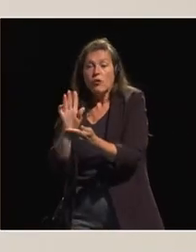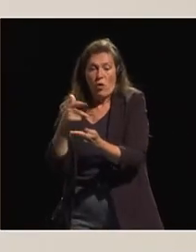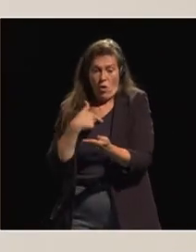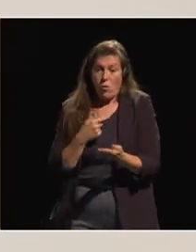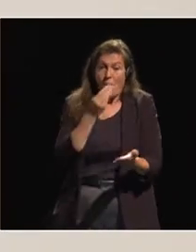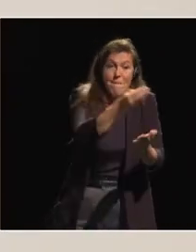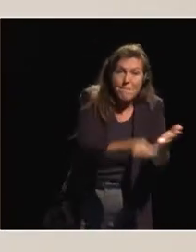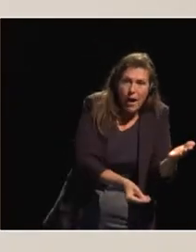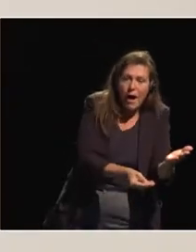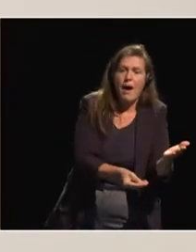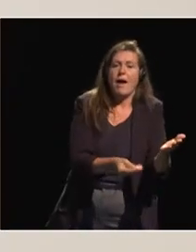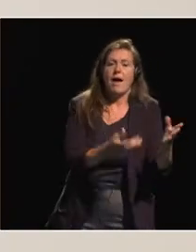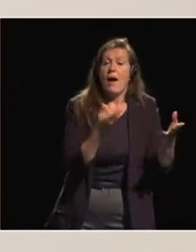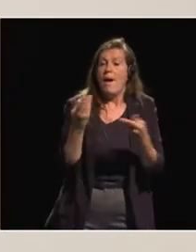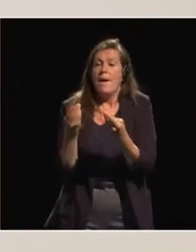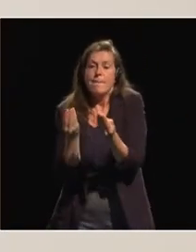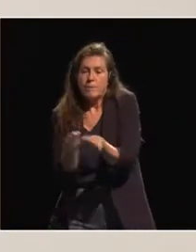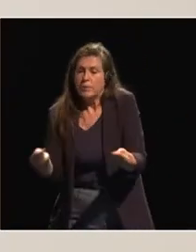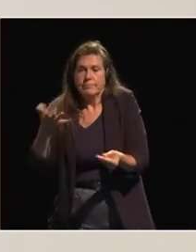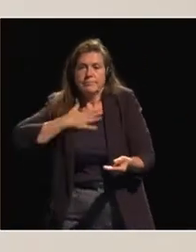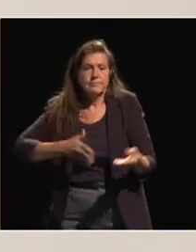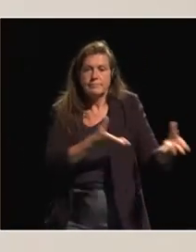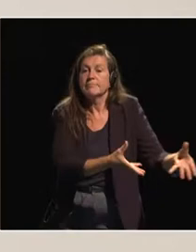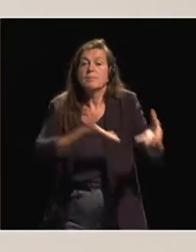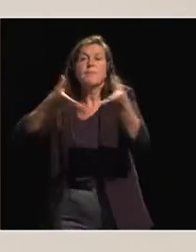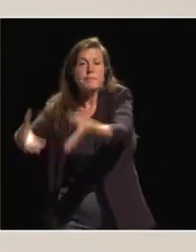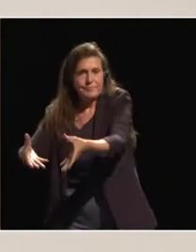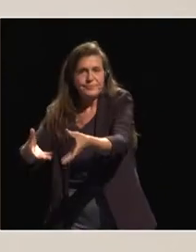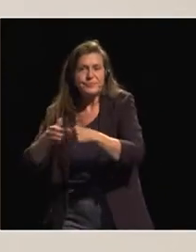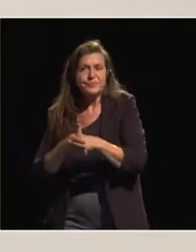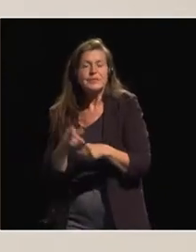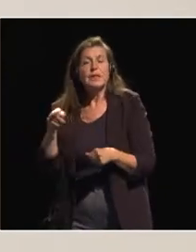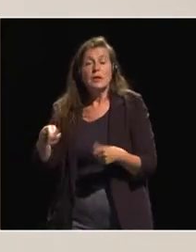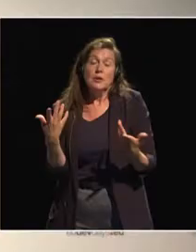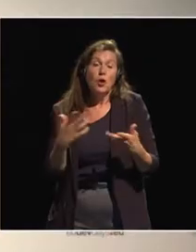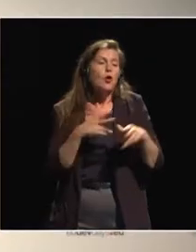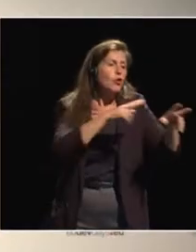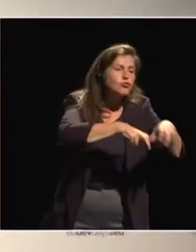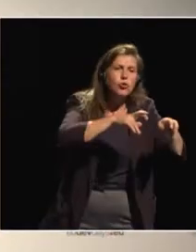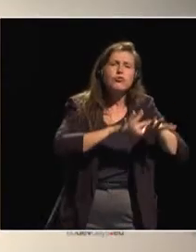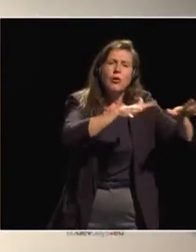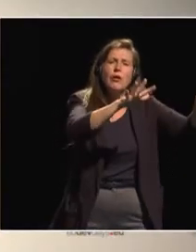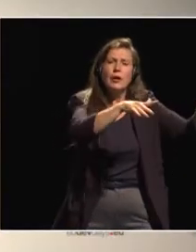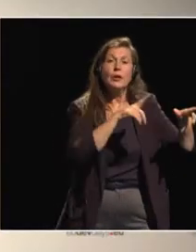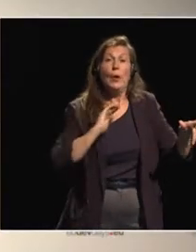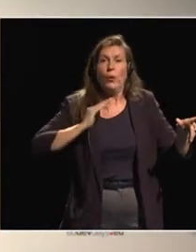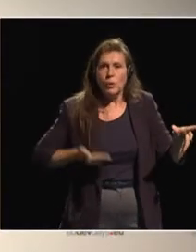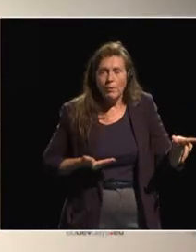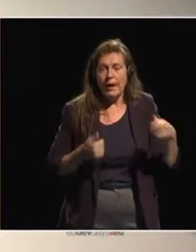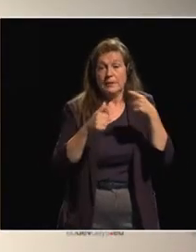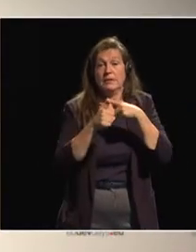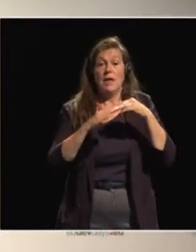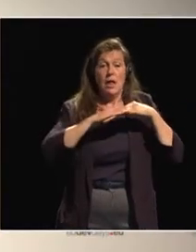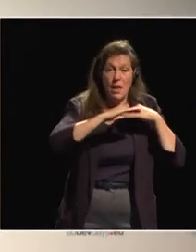So I'm standing here to say, we are having problems with the rural women, mostly with the land, with the